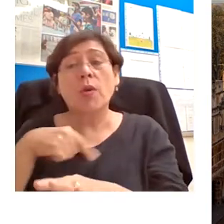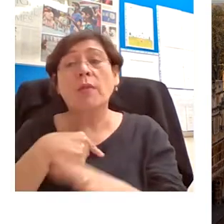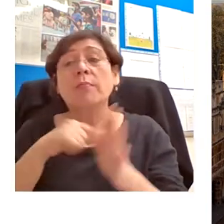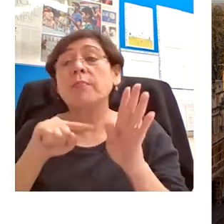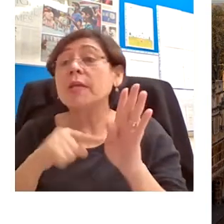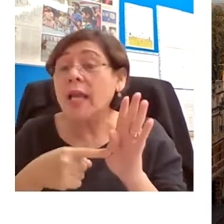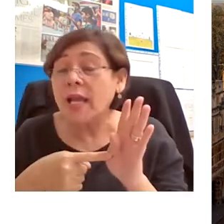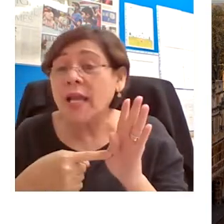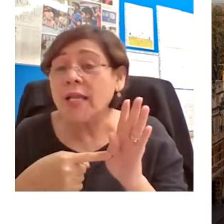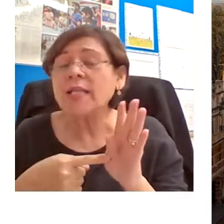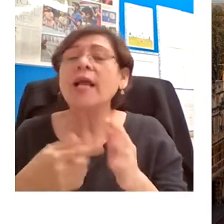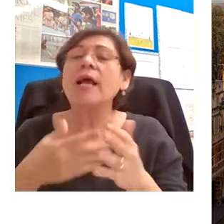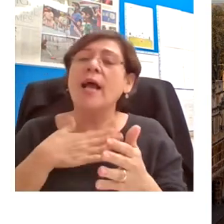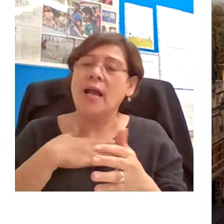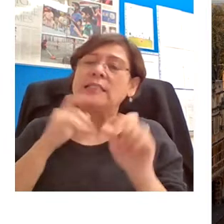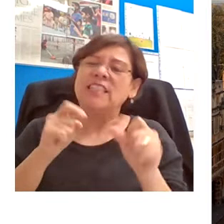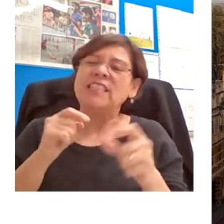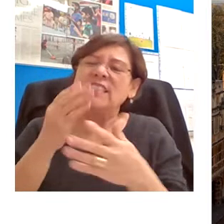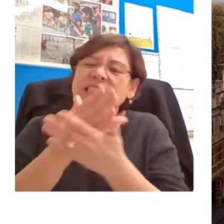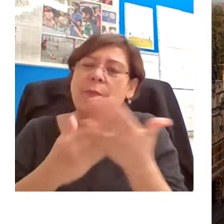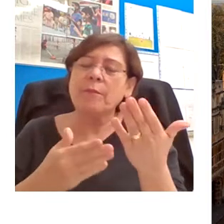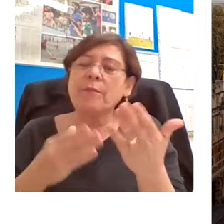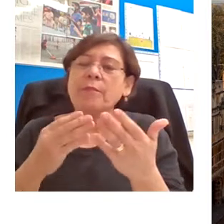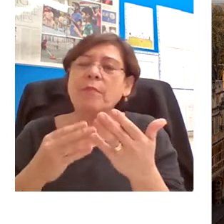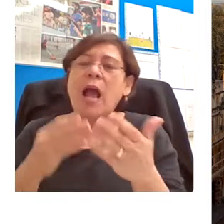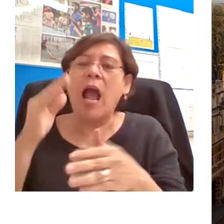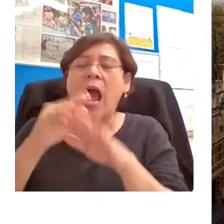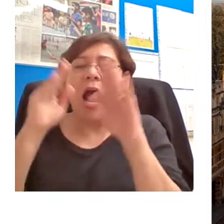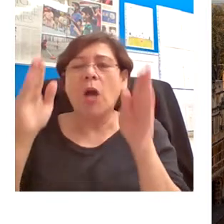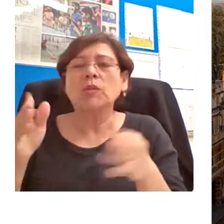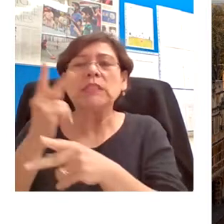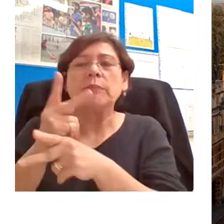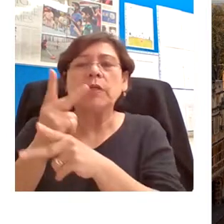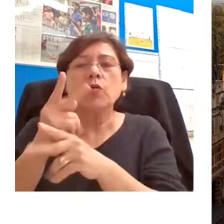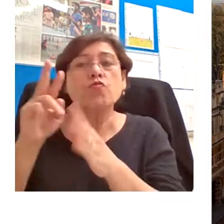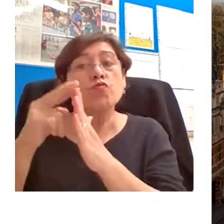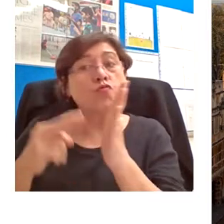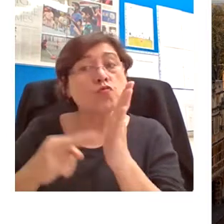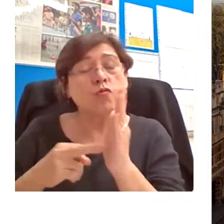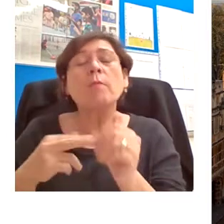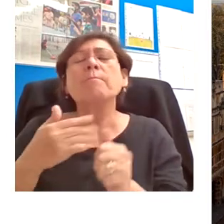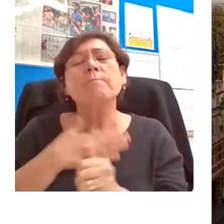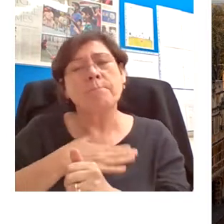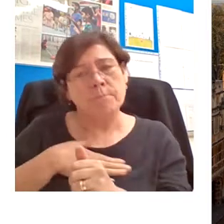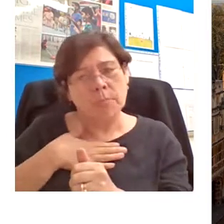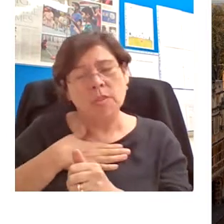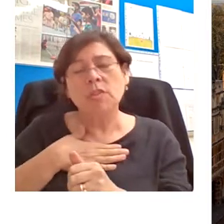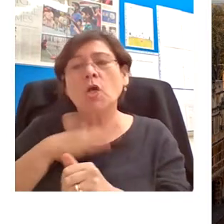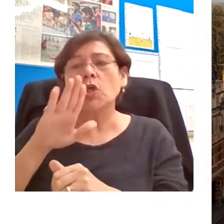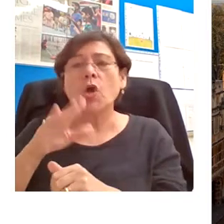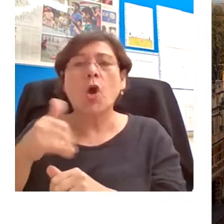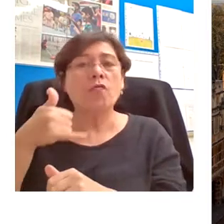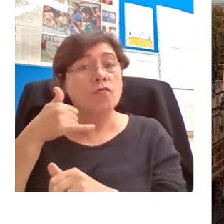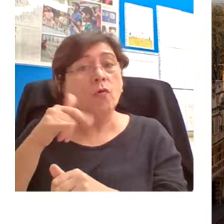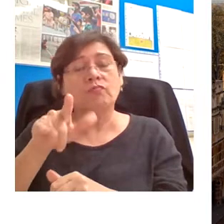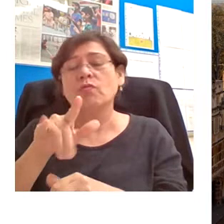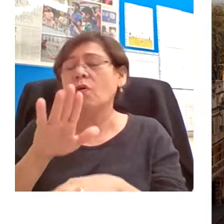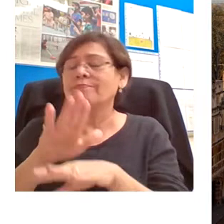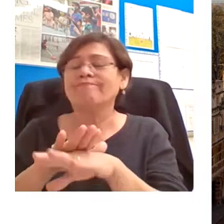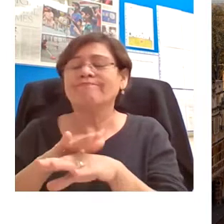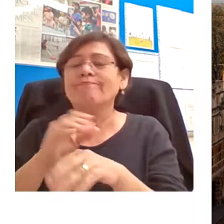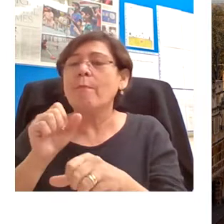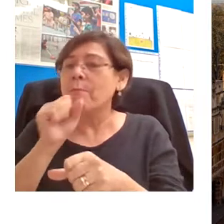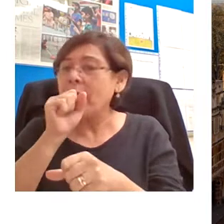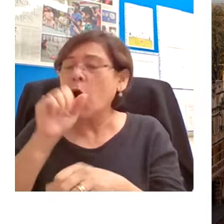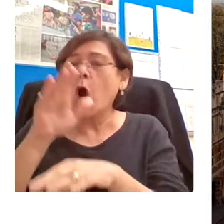may I go over some housekeeping rules, please? Do kindly check that your microphones are on mute, and if not, please